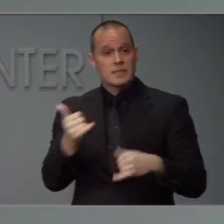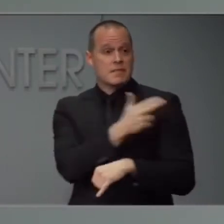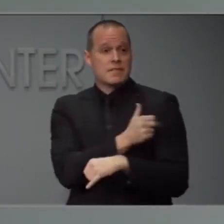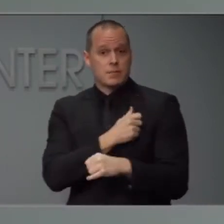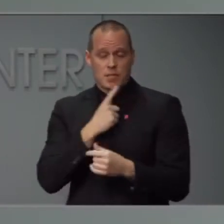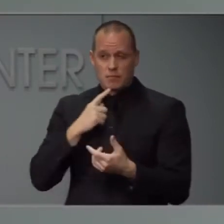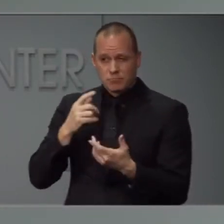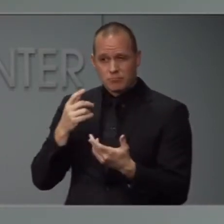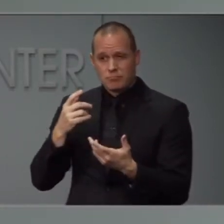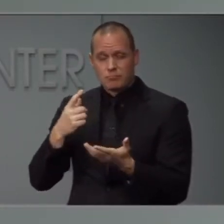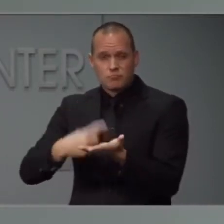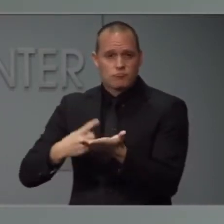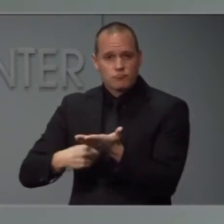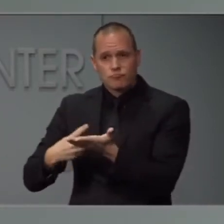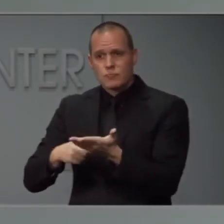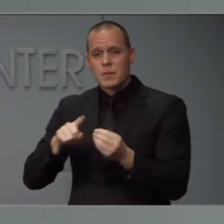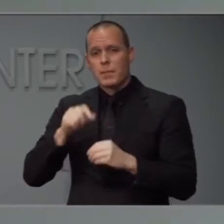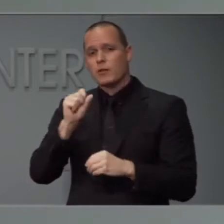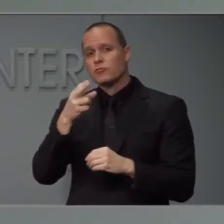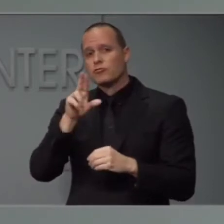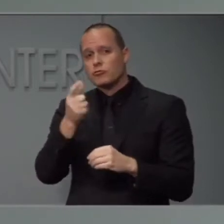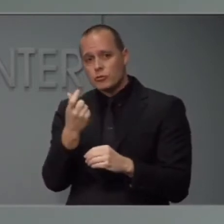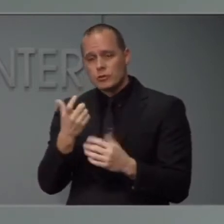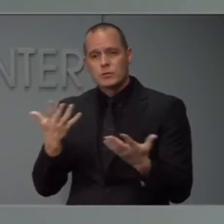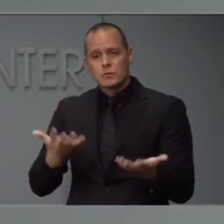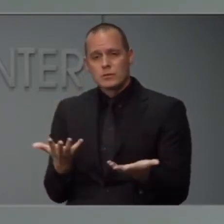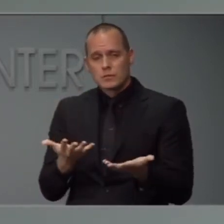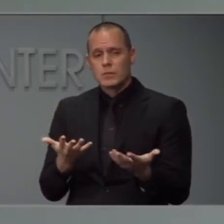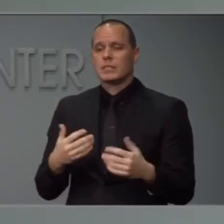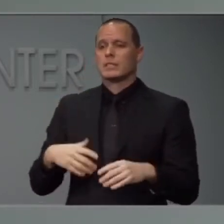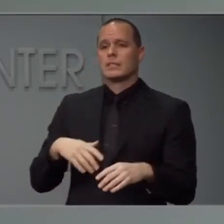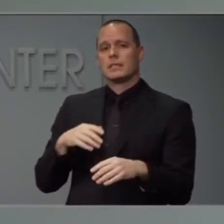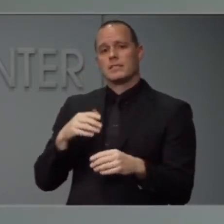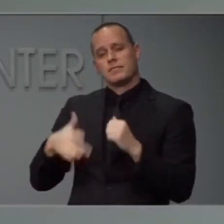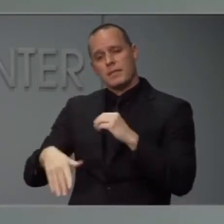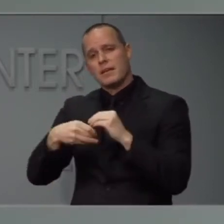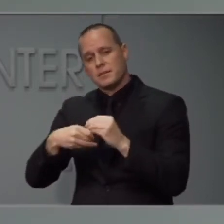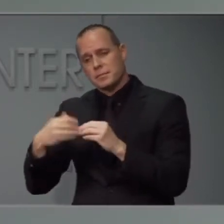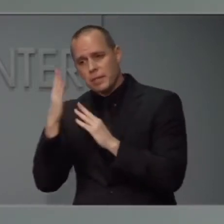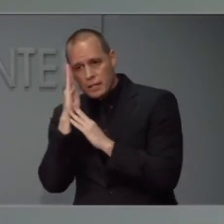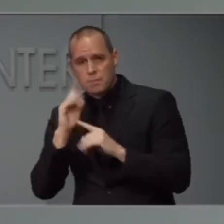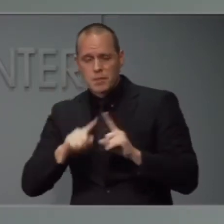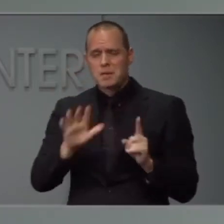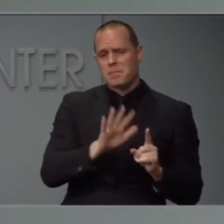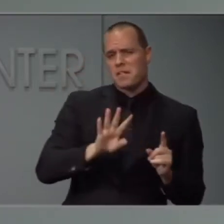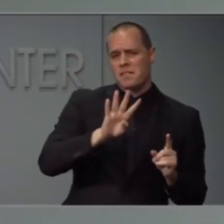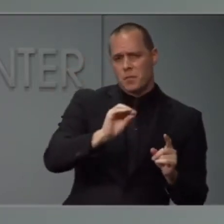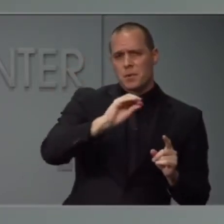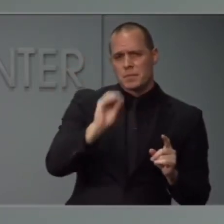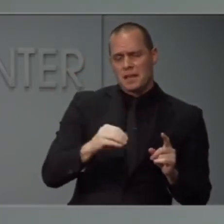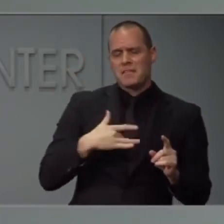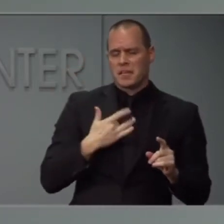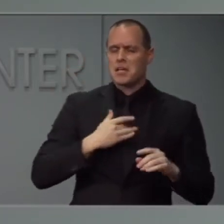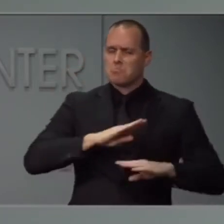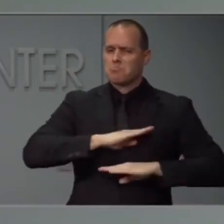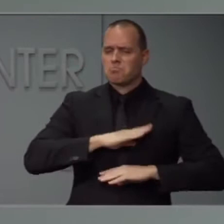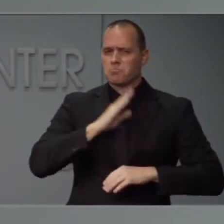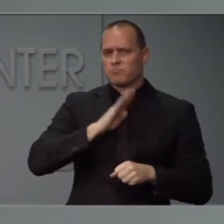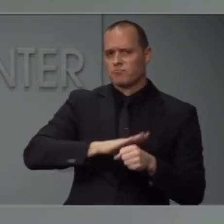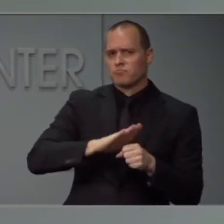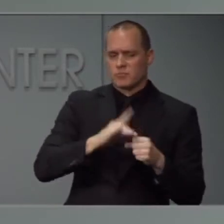plan around surge capacity. But as you can see, with 40 percent of our beds, we feel like we have the capacity we need right now.